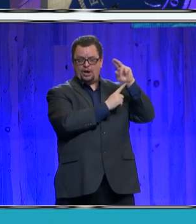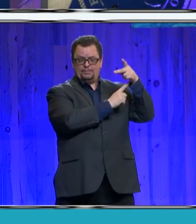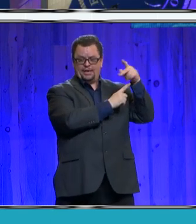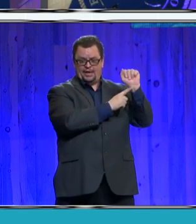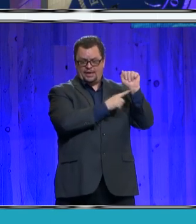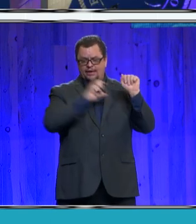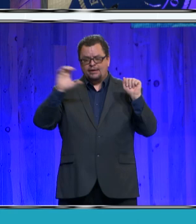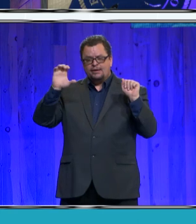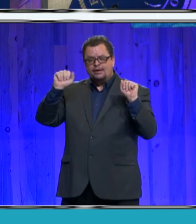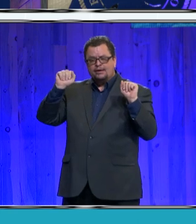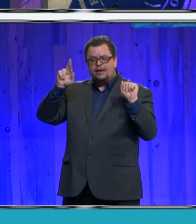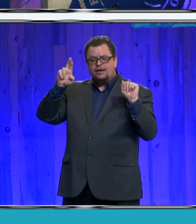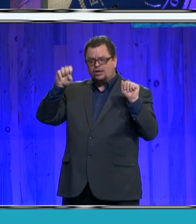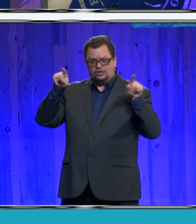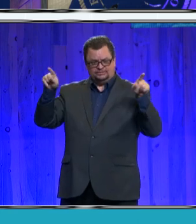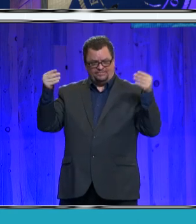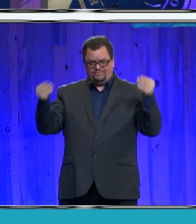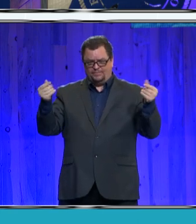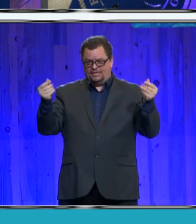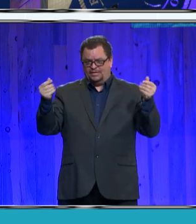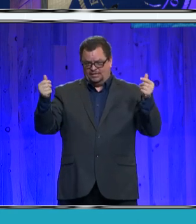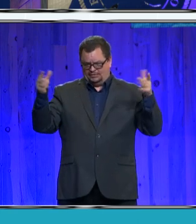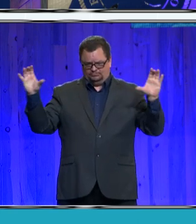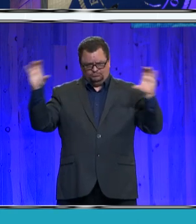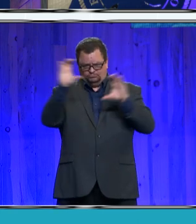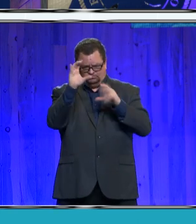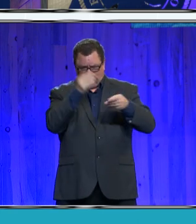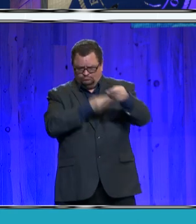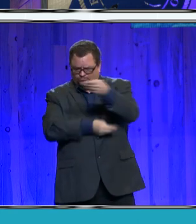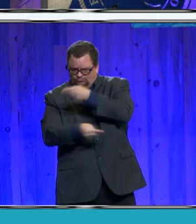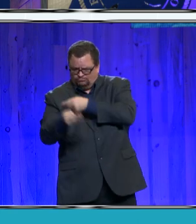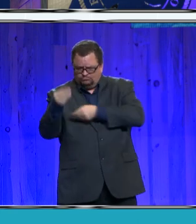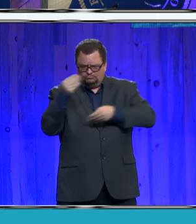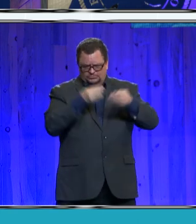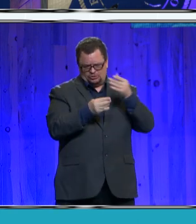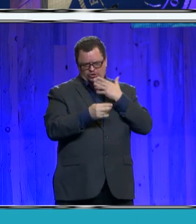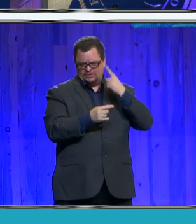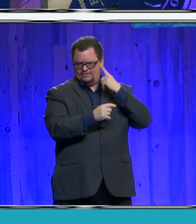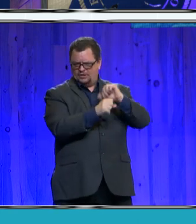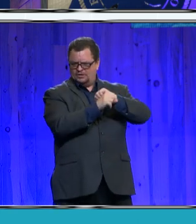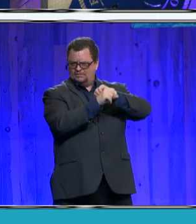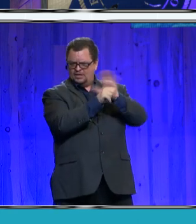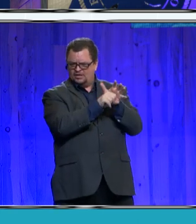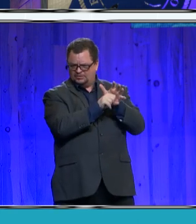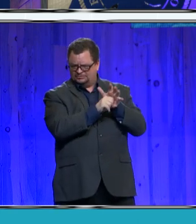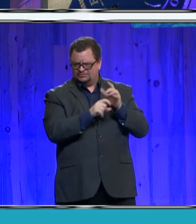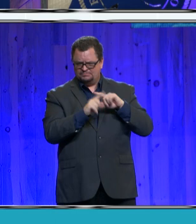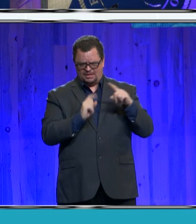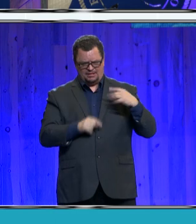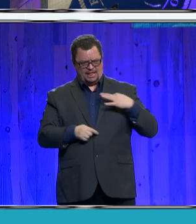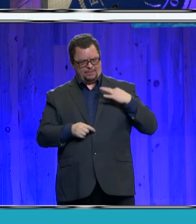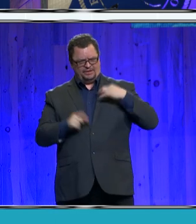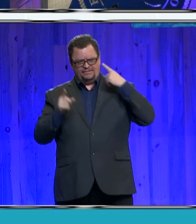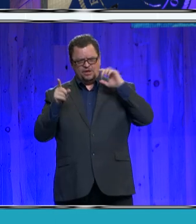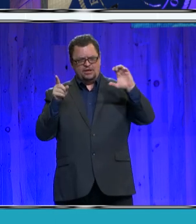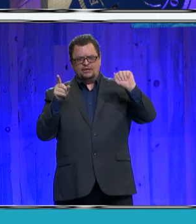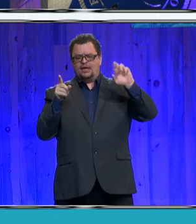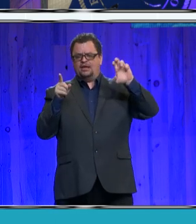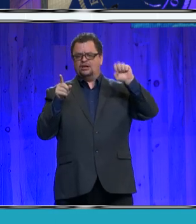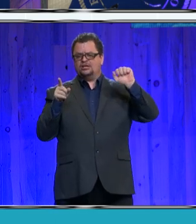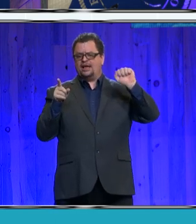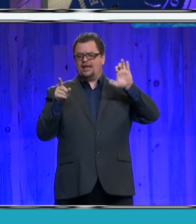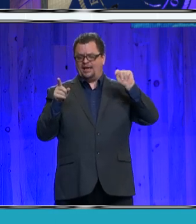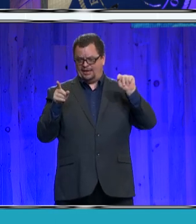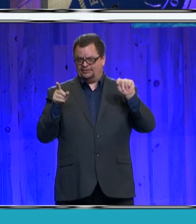the front lines of the COVID response, but not eligible for CARES Act dollars. El Paso County did the next right thing and shared